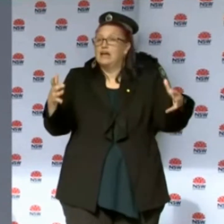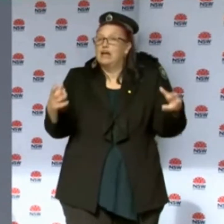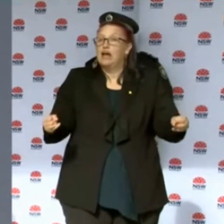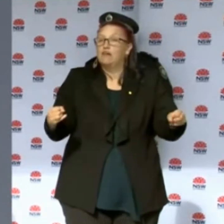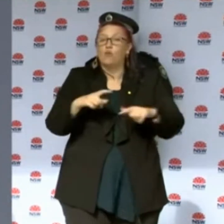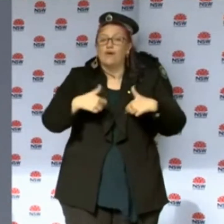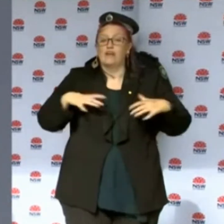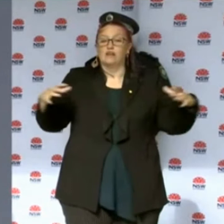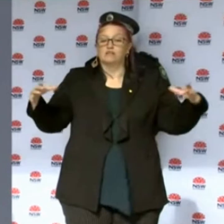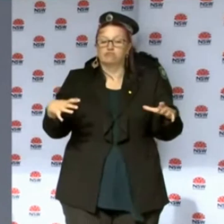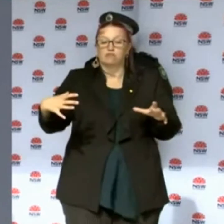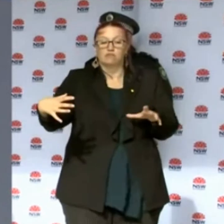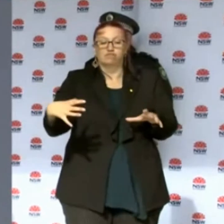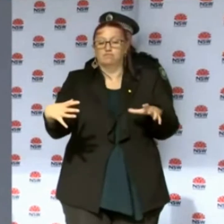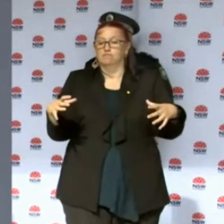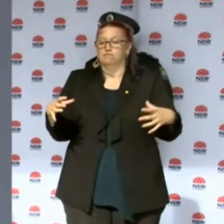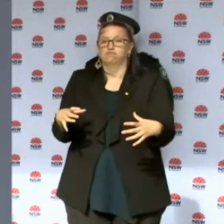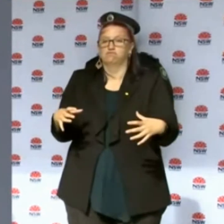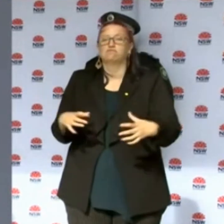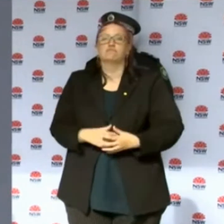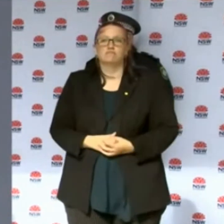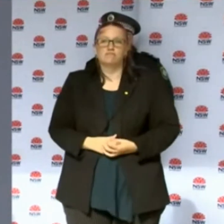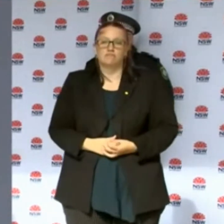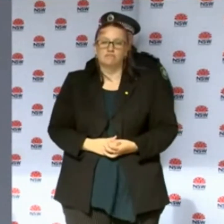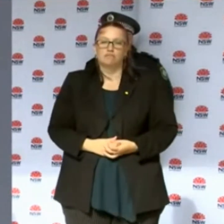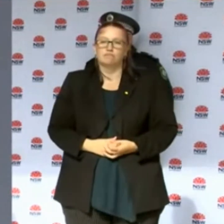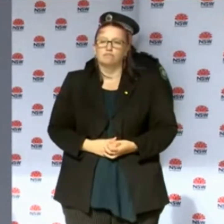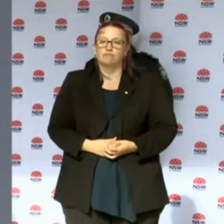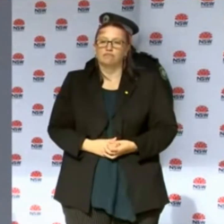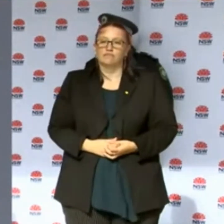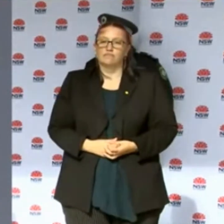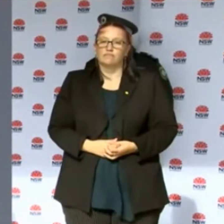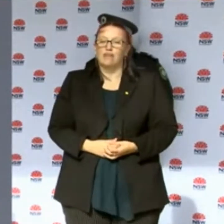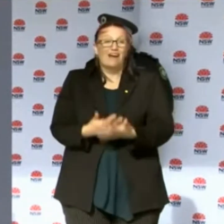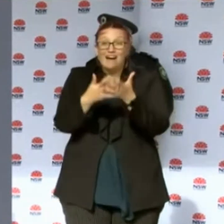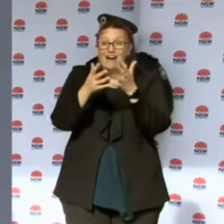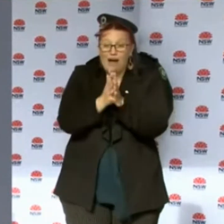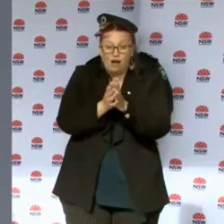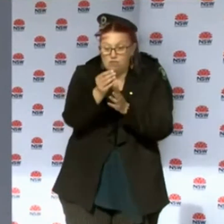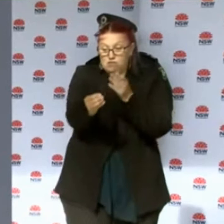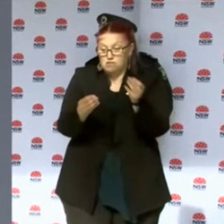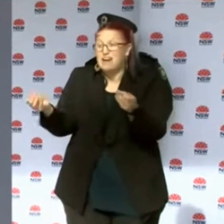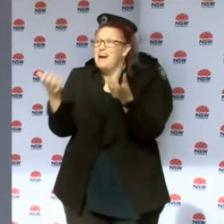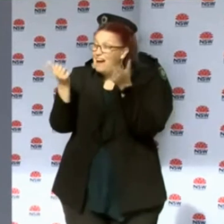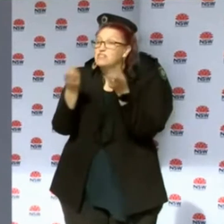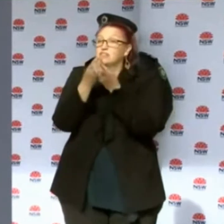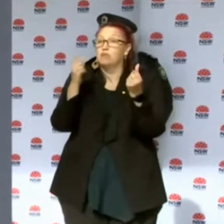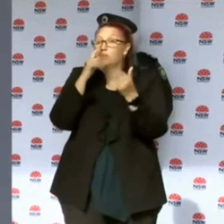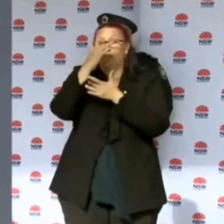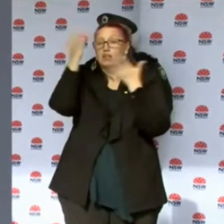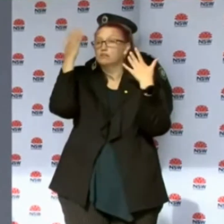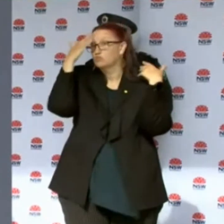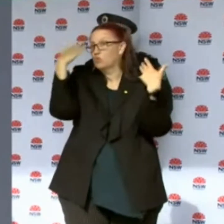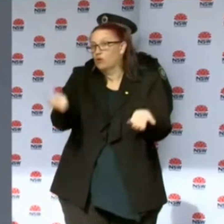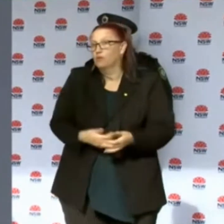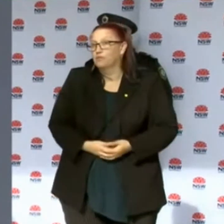and there are chains of transmission that we are not aware of. And we know that because we've got some unlinked